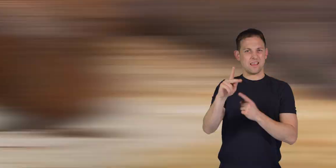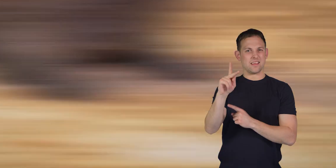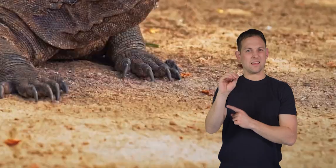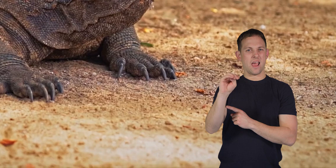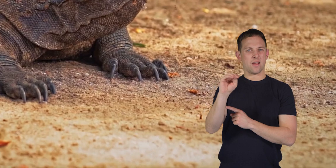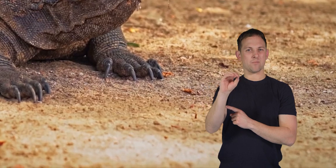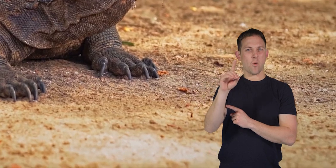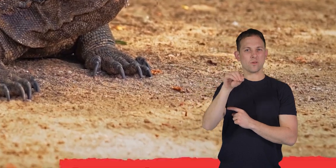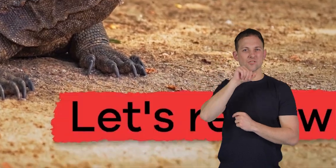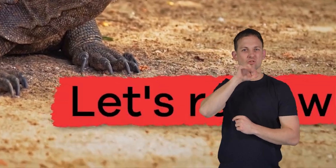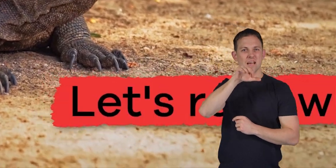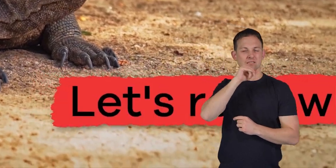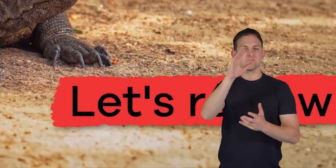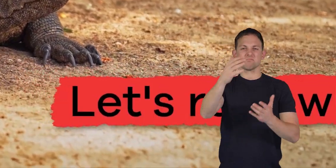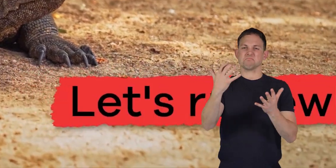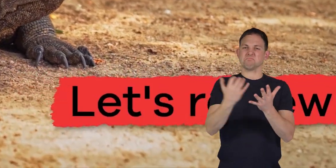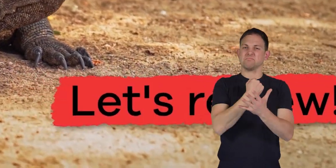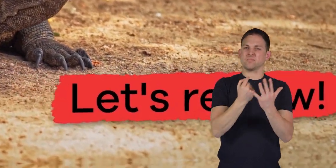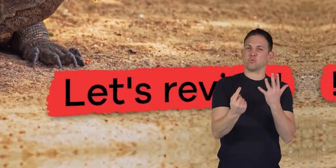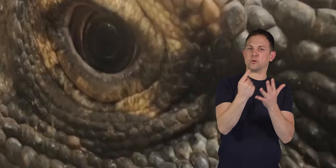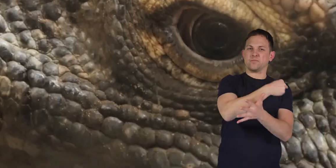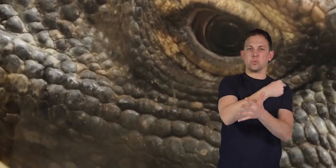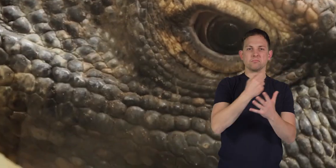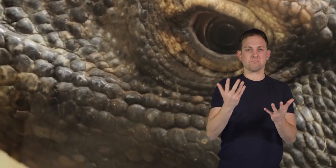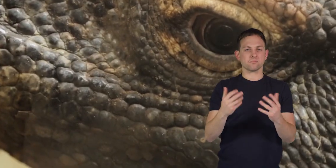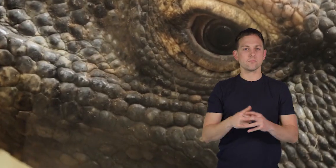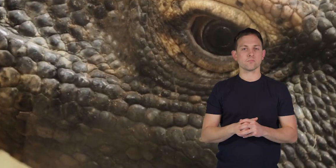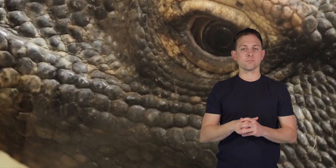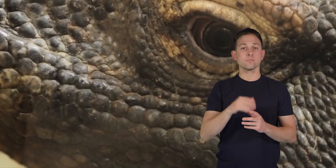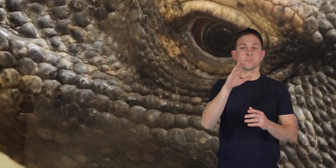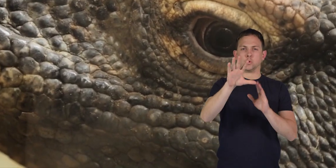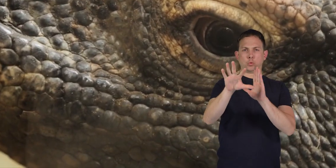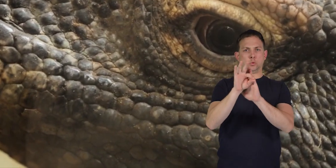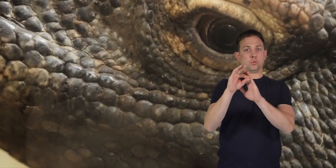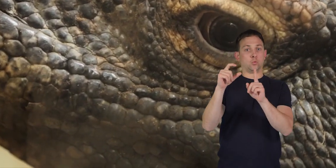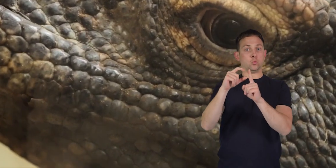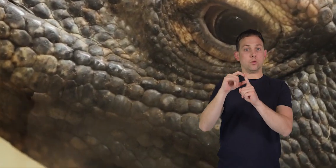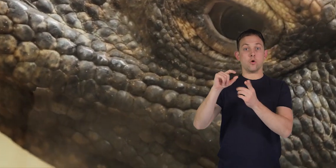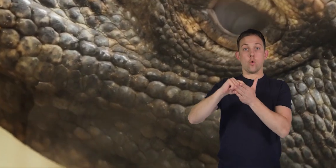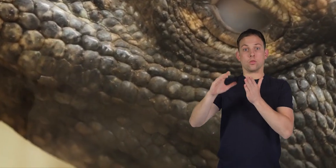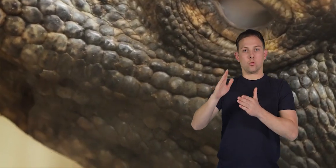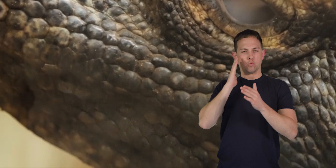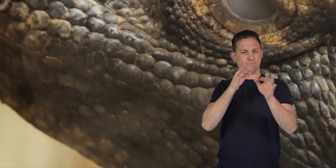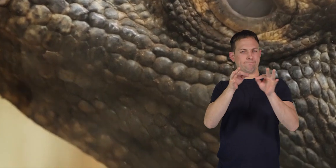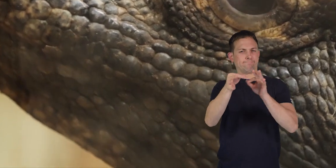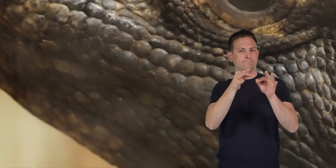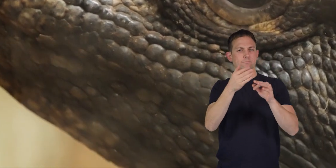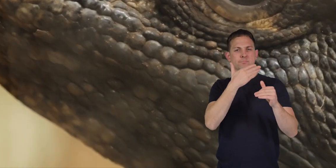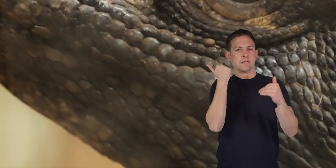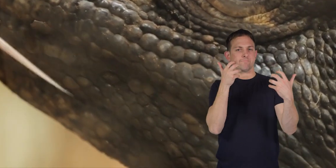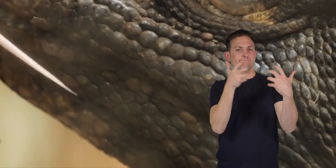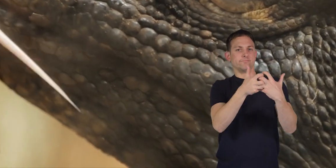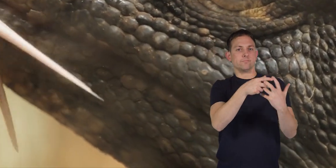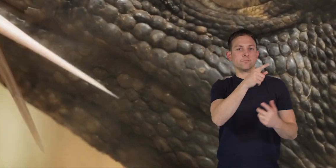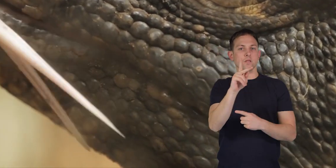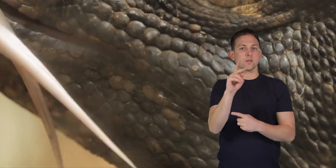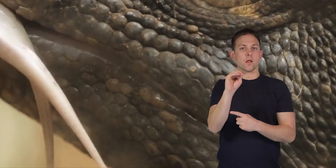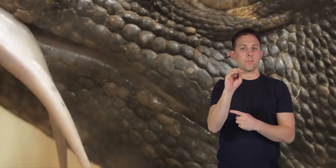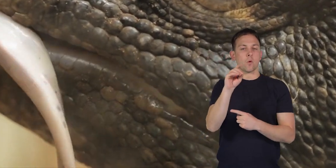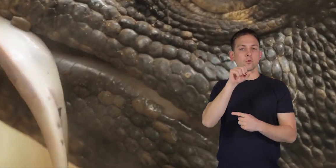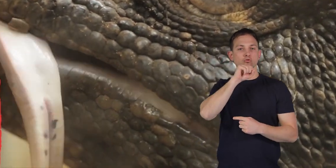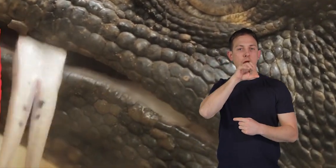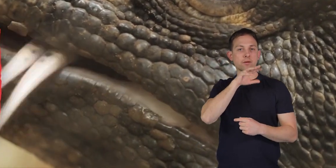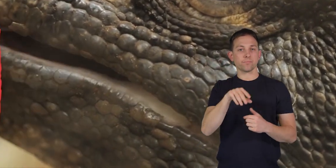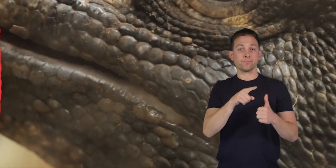Komodo dragons. Let's review! Choose the word the author would say best describes the Komodo